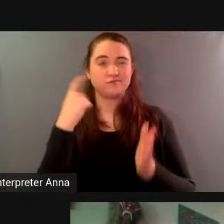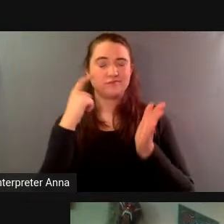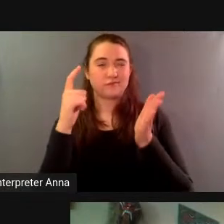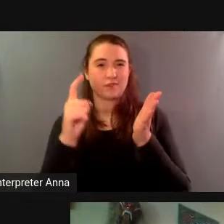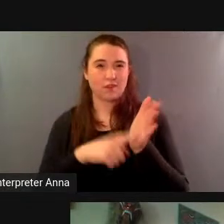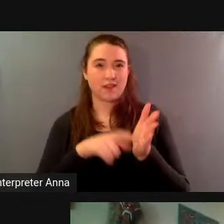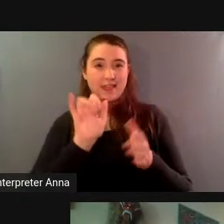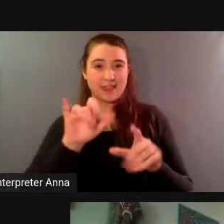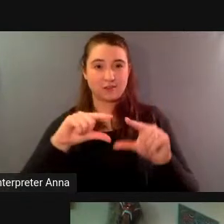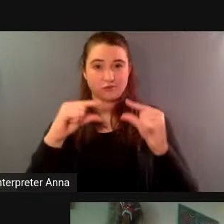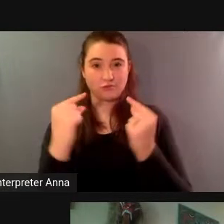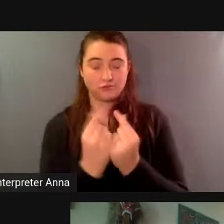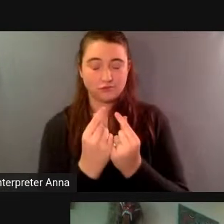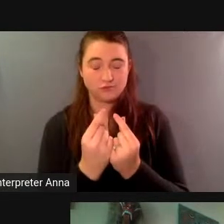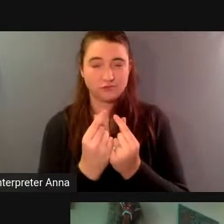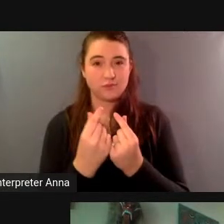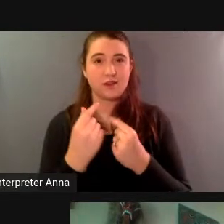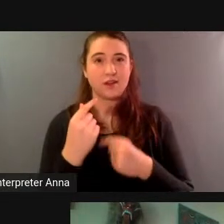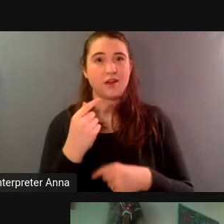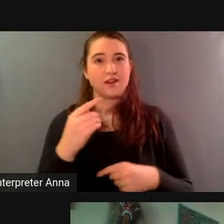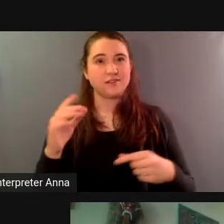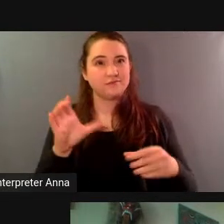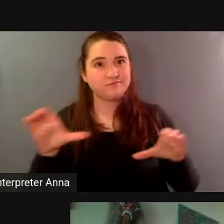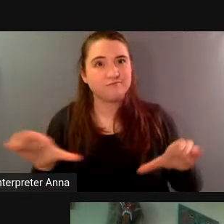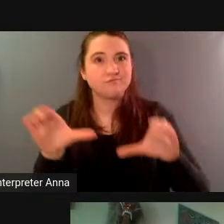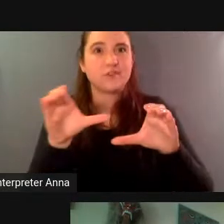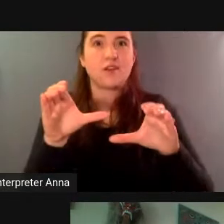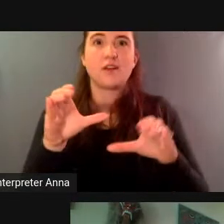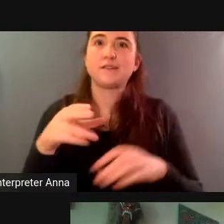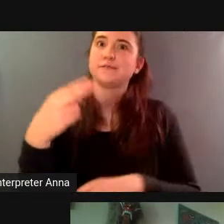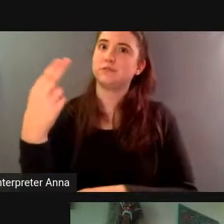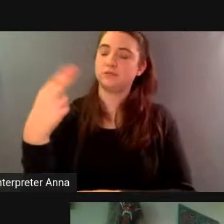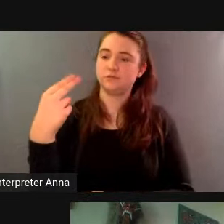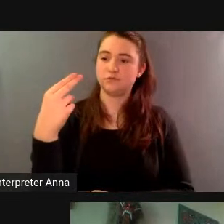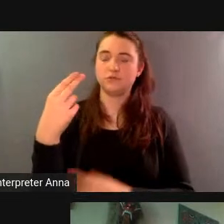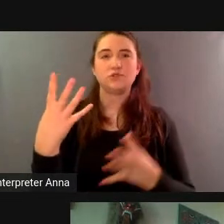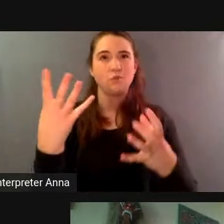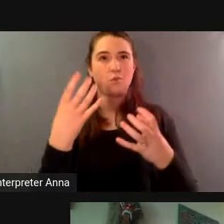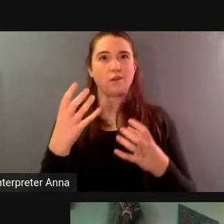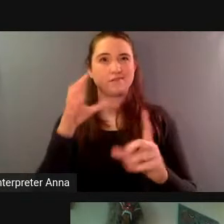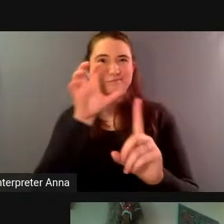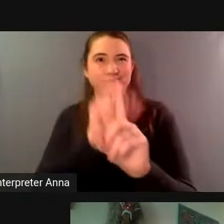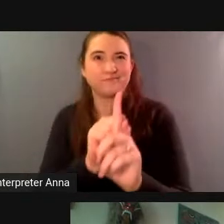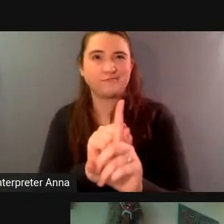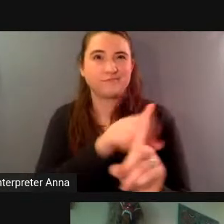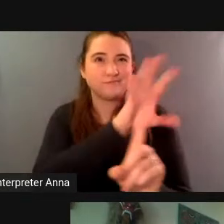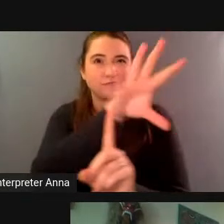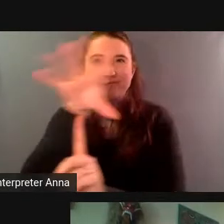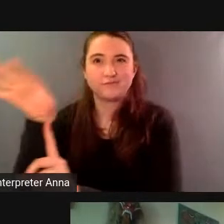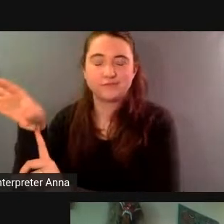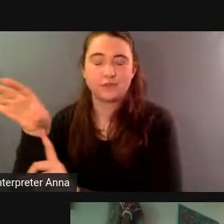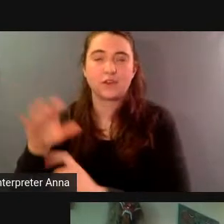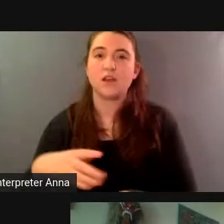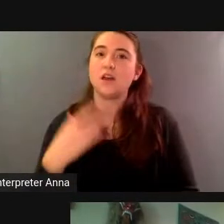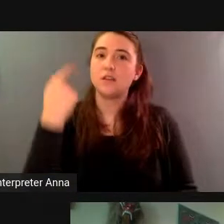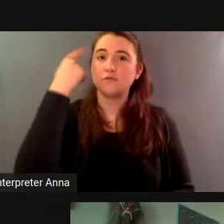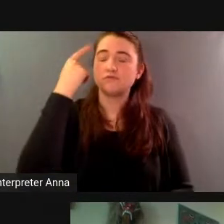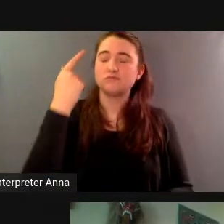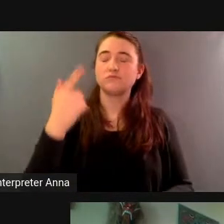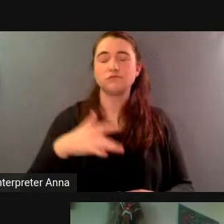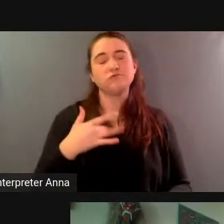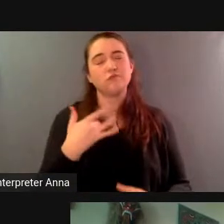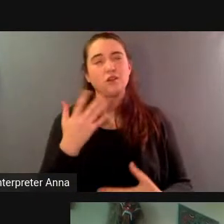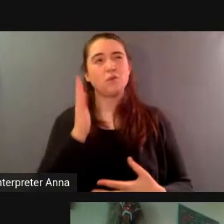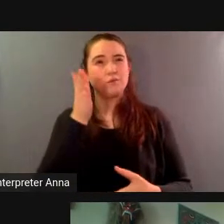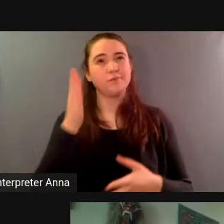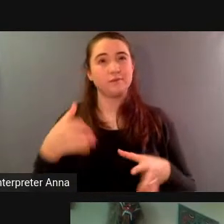was doing and and her community was was history and that she wanted to capture it because she thought it would be important for the future and so